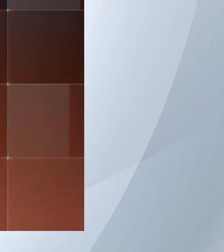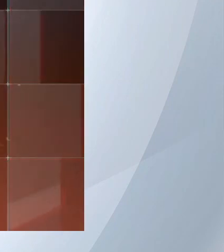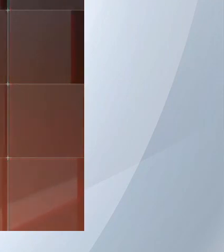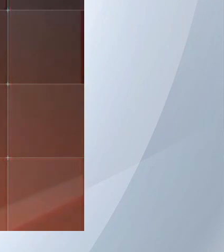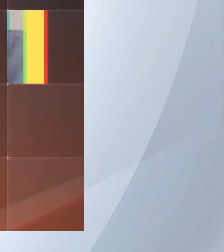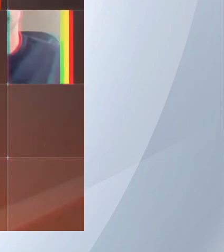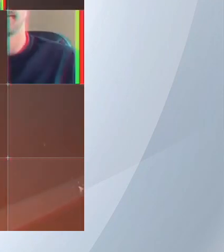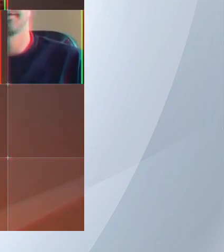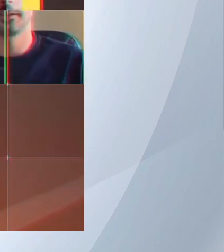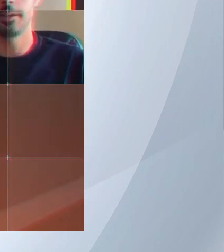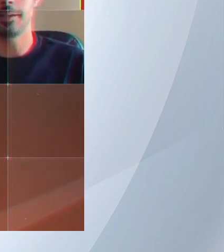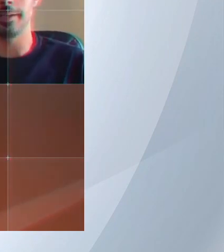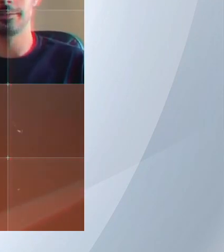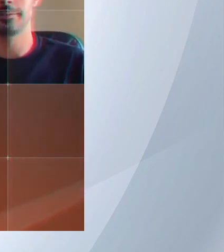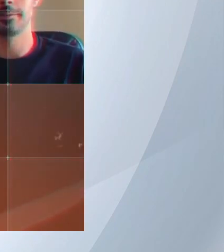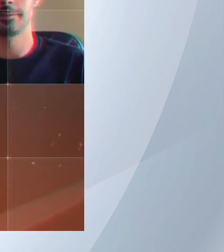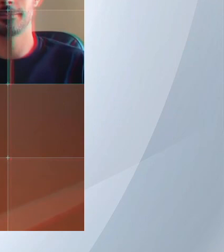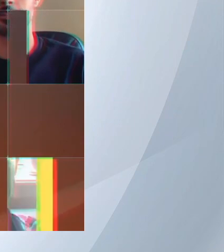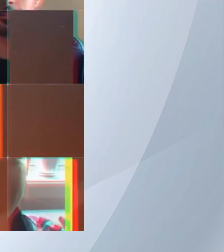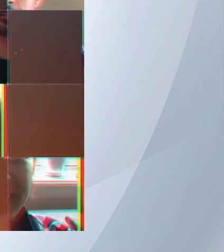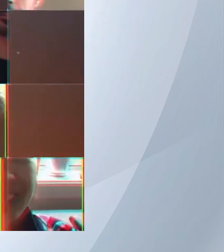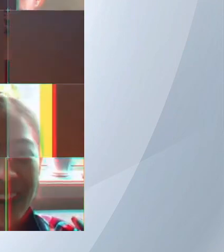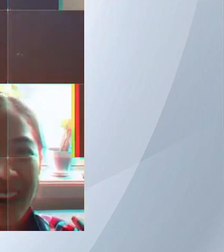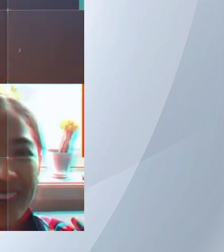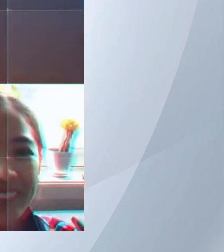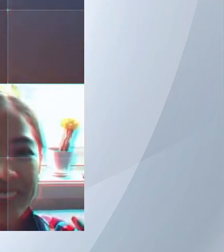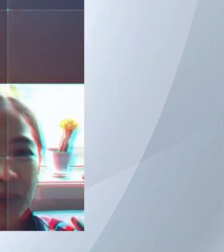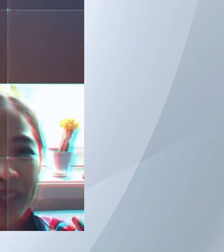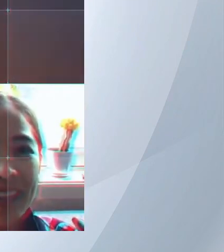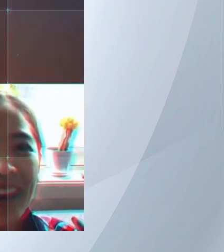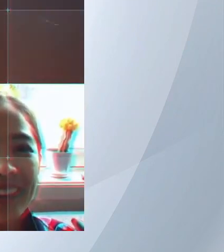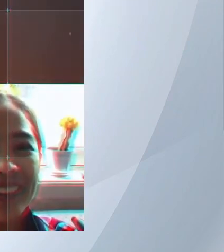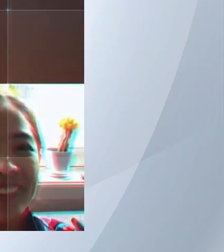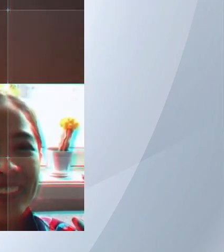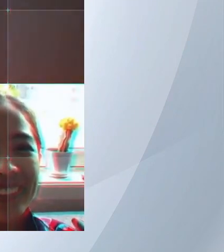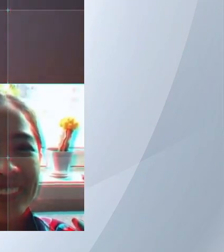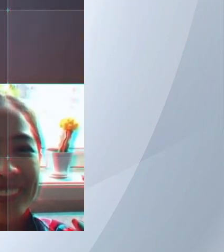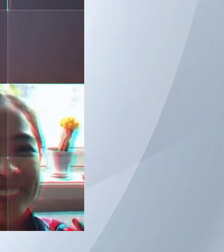Hello everyone. Hello. Hello. Hello. Hello. Hello.